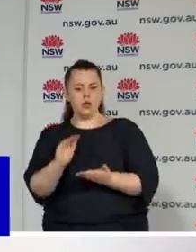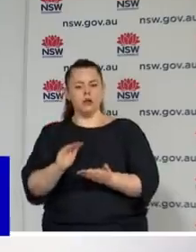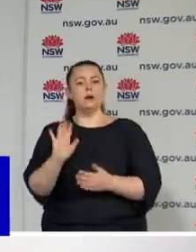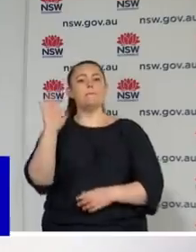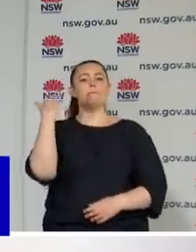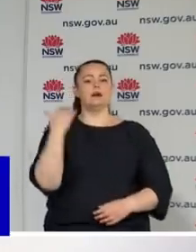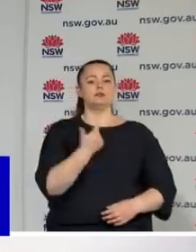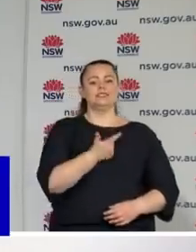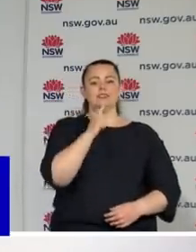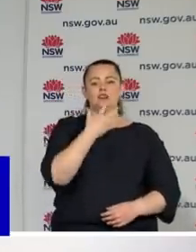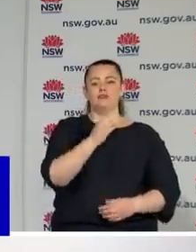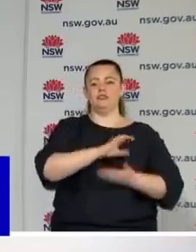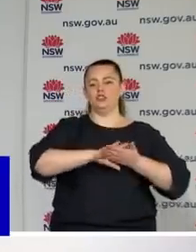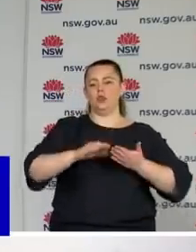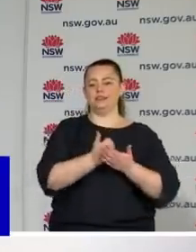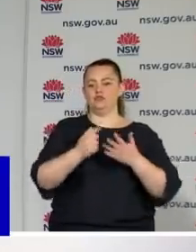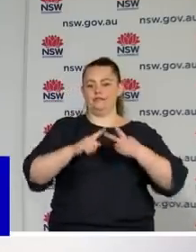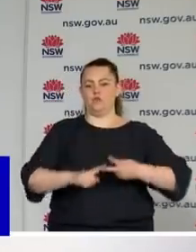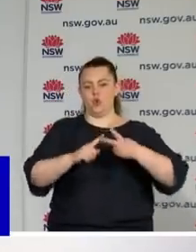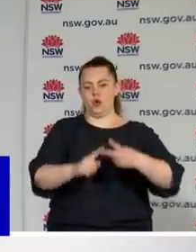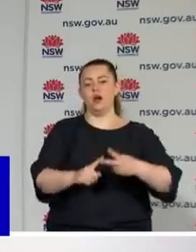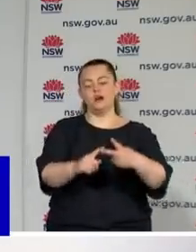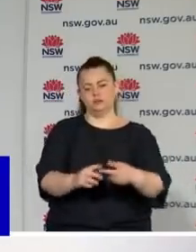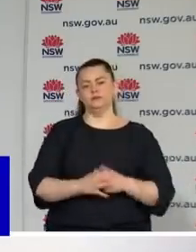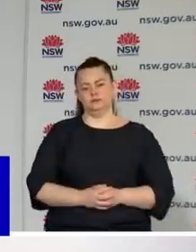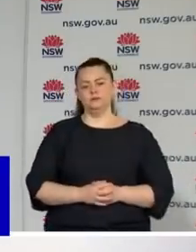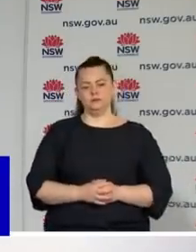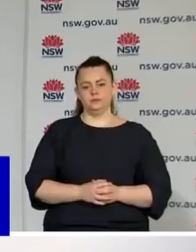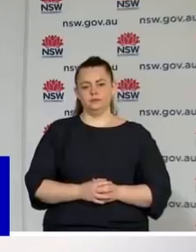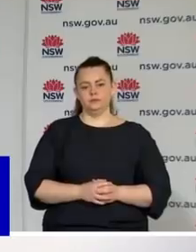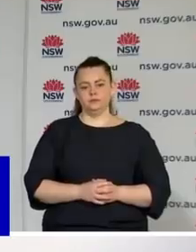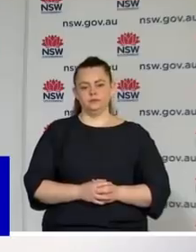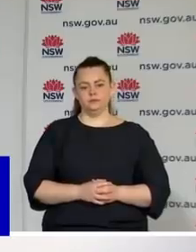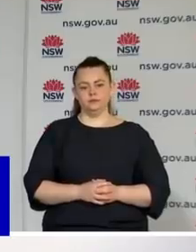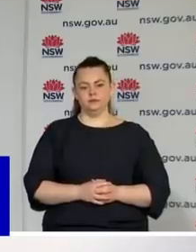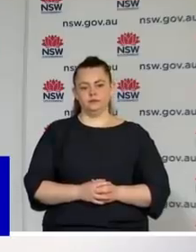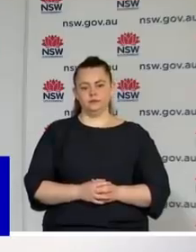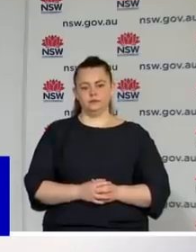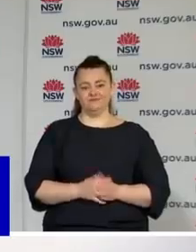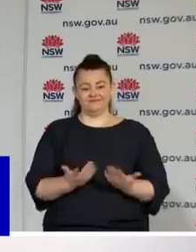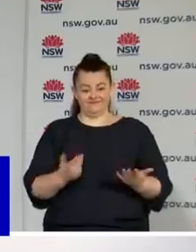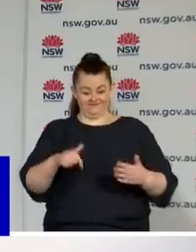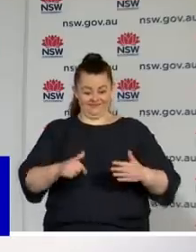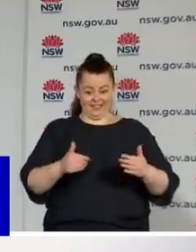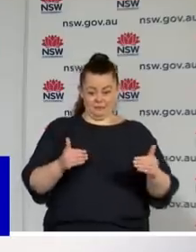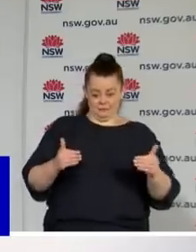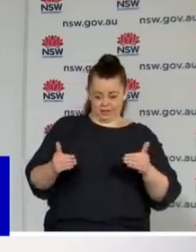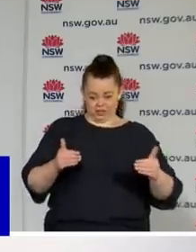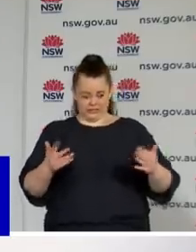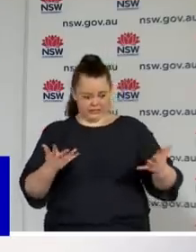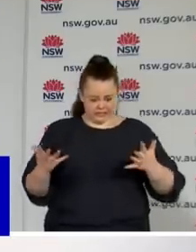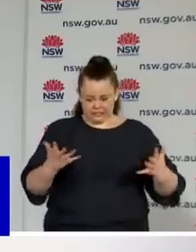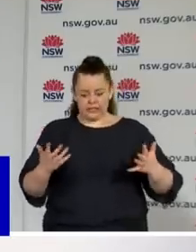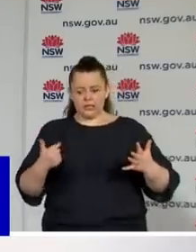,500 a fortnight. But whilst this has cost the budget substantially during this period, we have always, as the government,